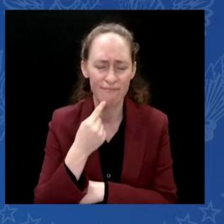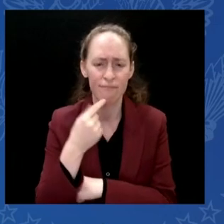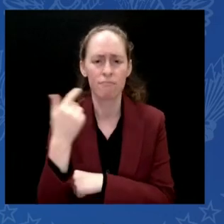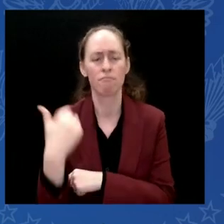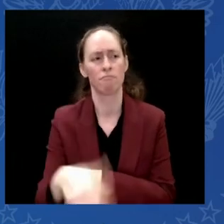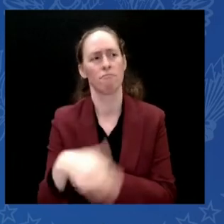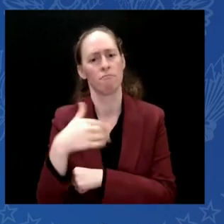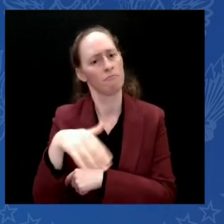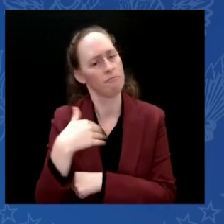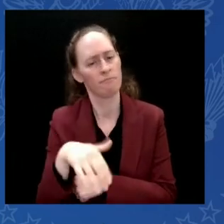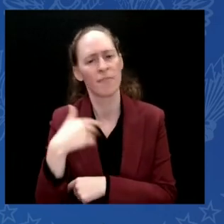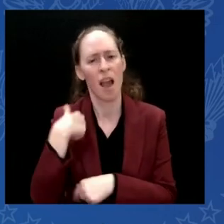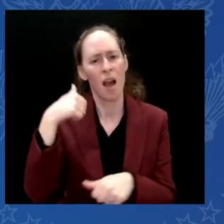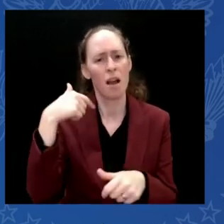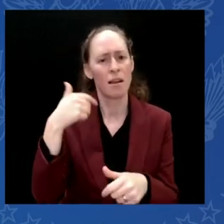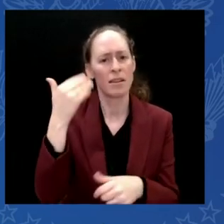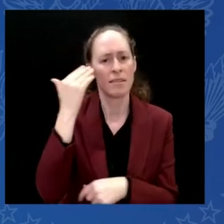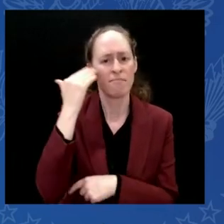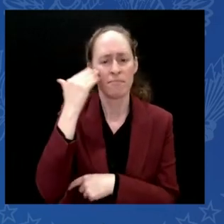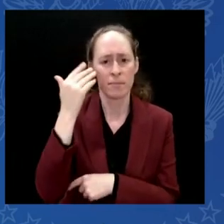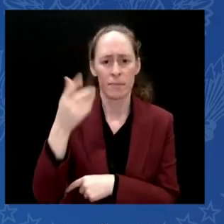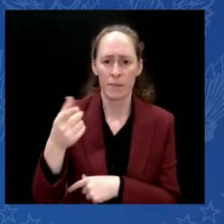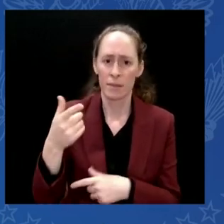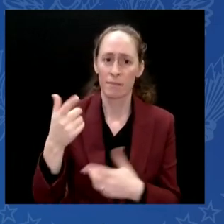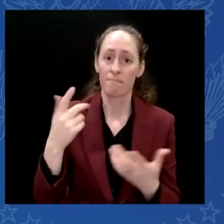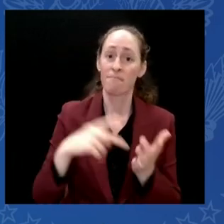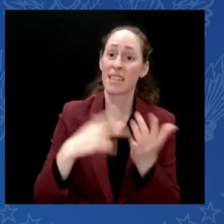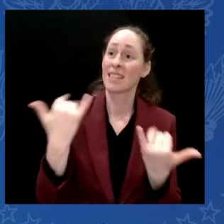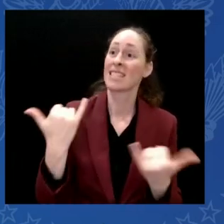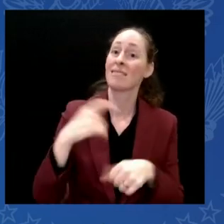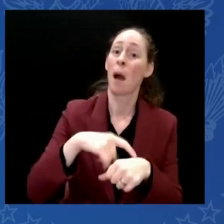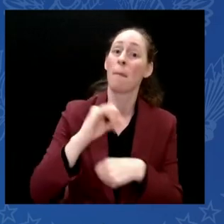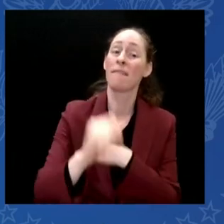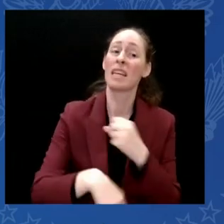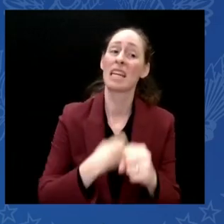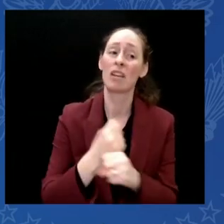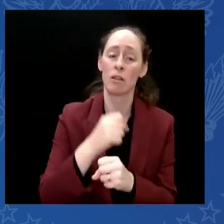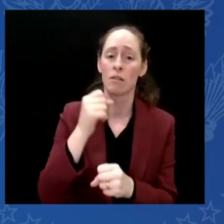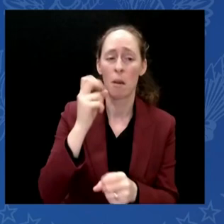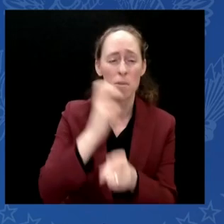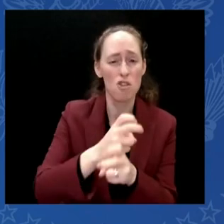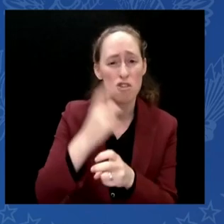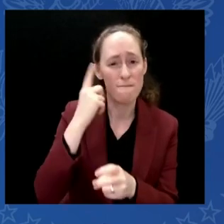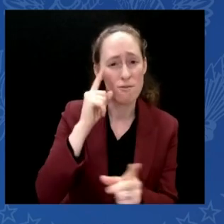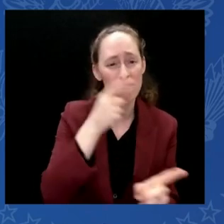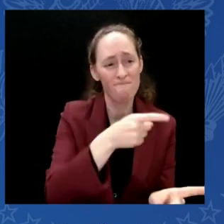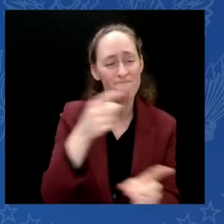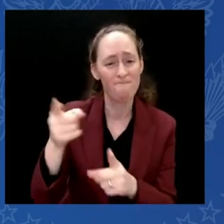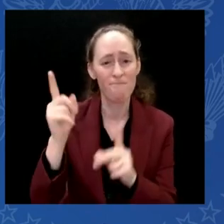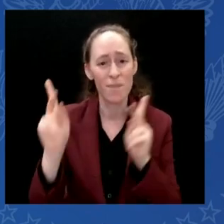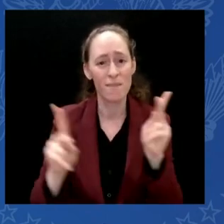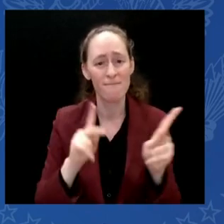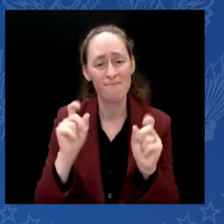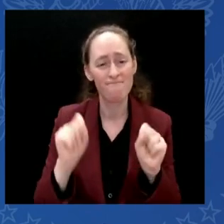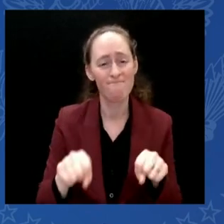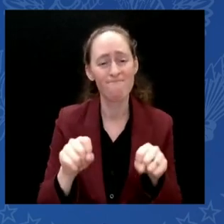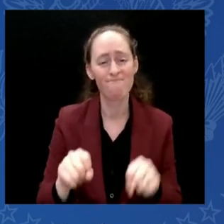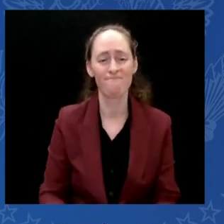one, no one can ever know what someone else is going through, what's really going on in their life,